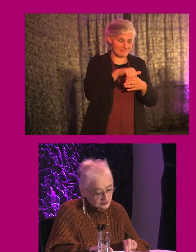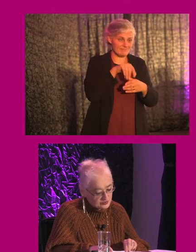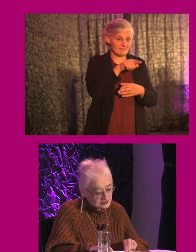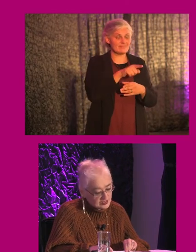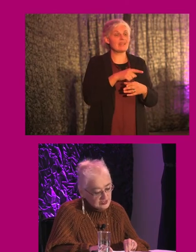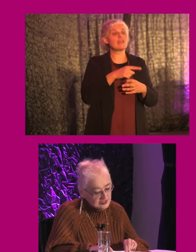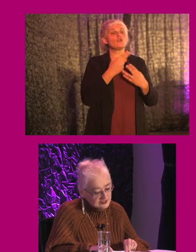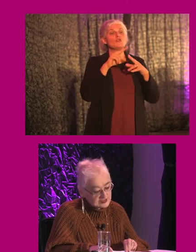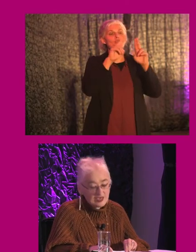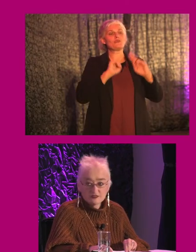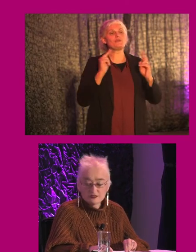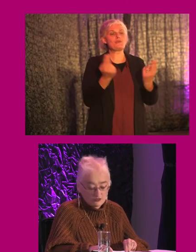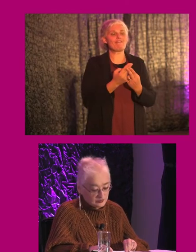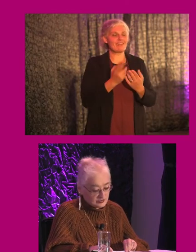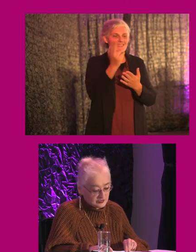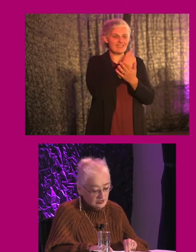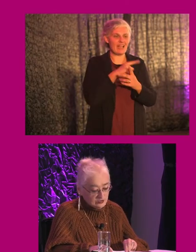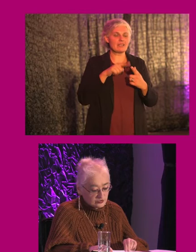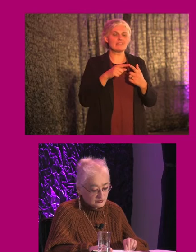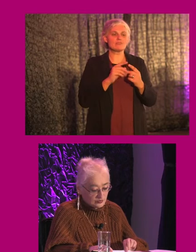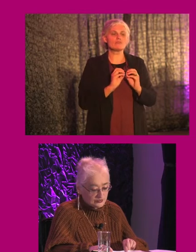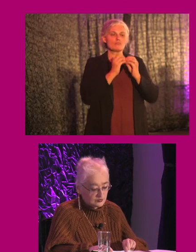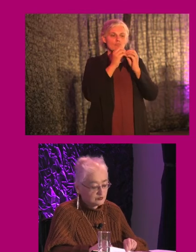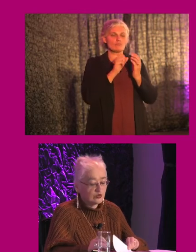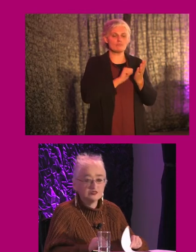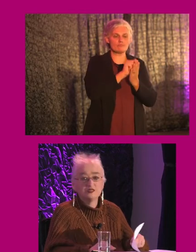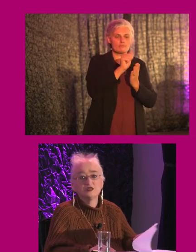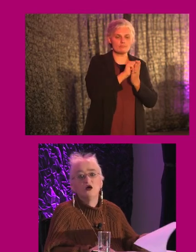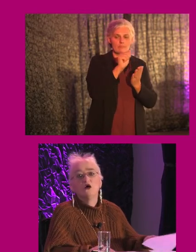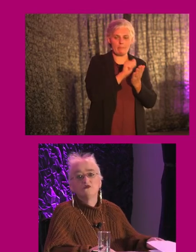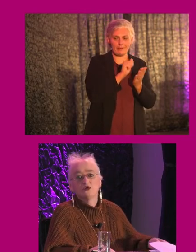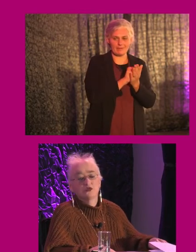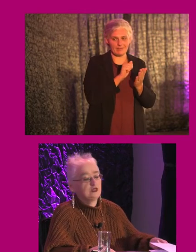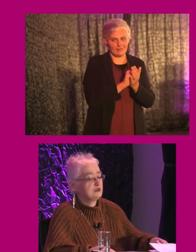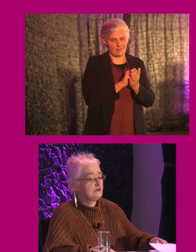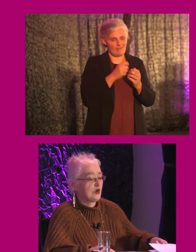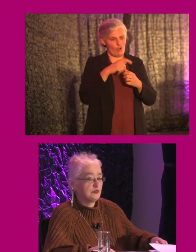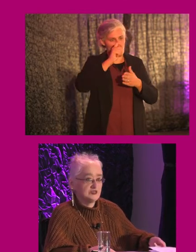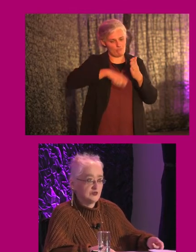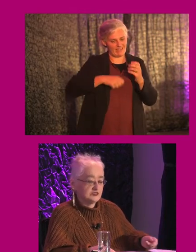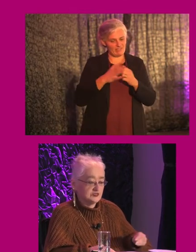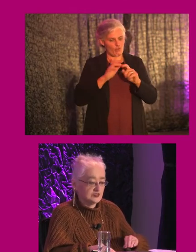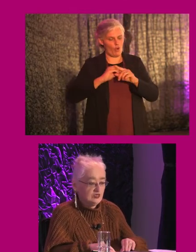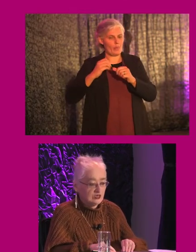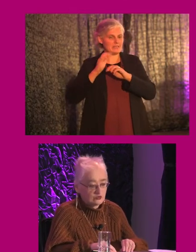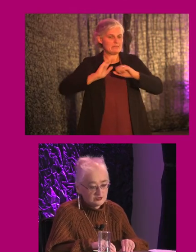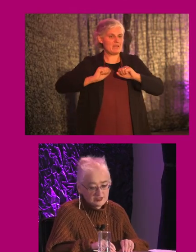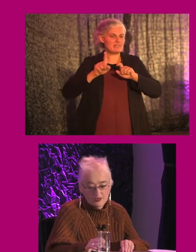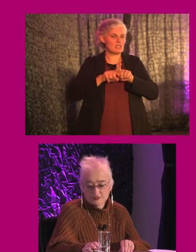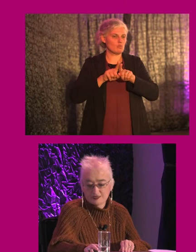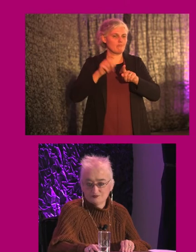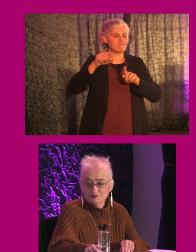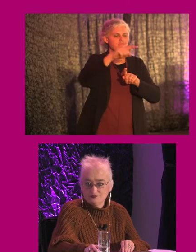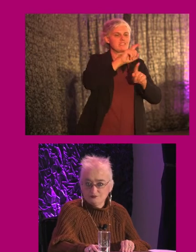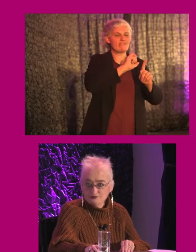was included in the tender documents during the procurement process for the, for our play spaces across the